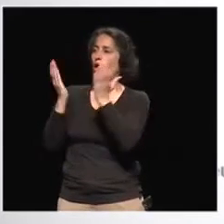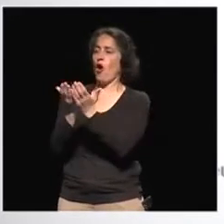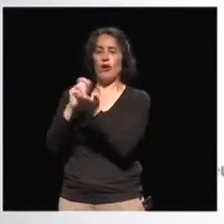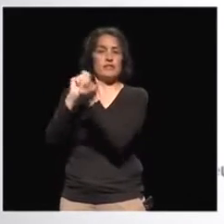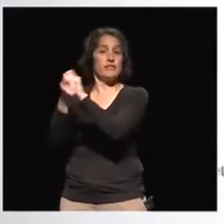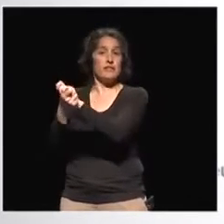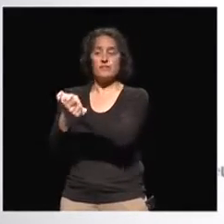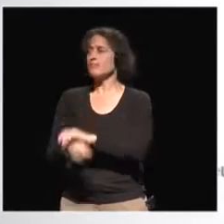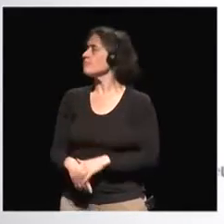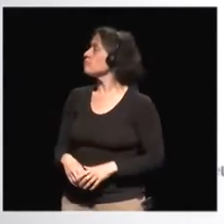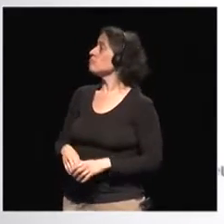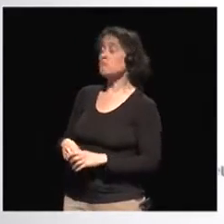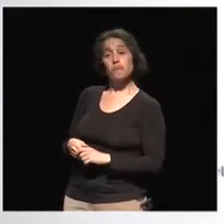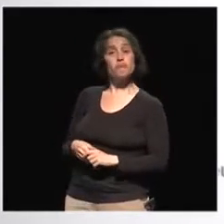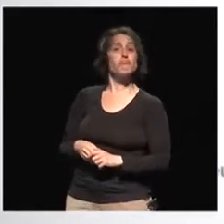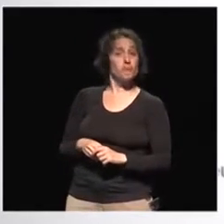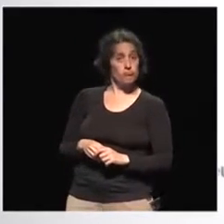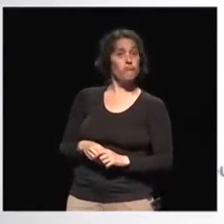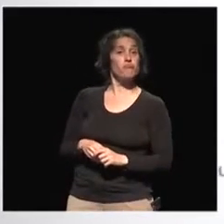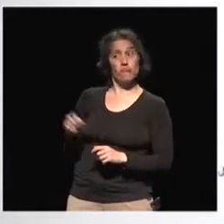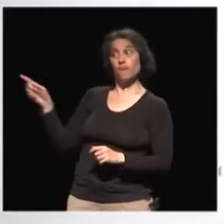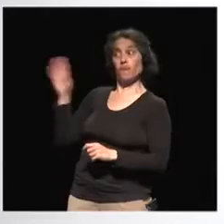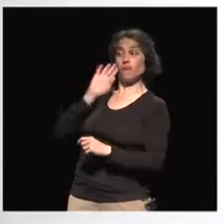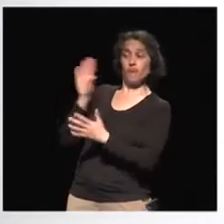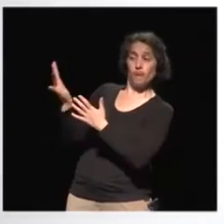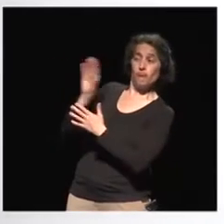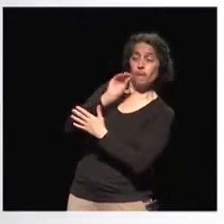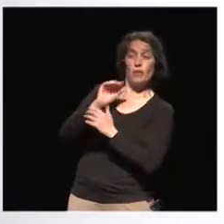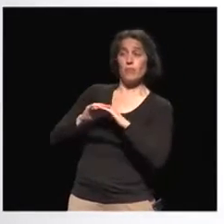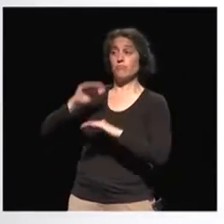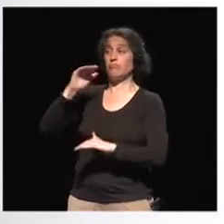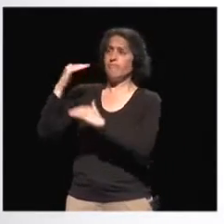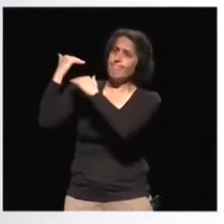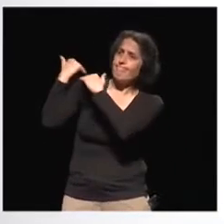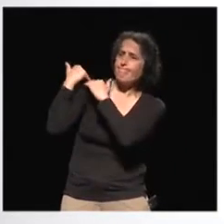Thanks a lot. Very strong emphasis on responsibility. I understand there as well.